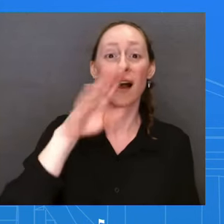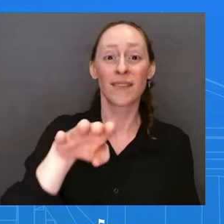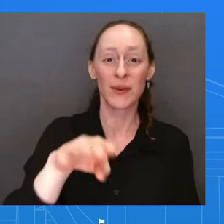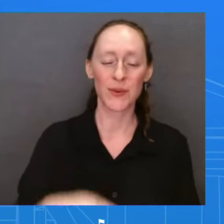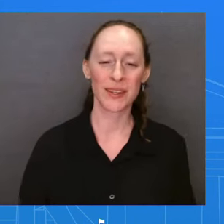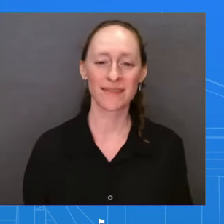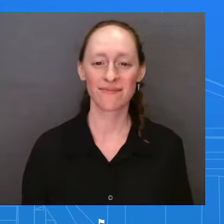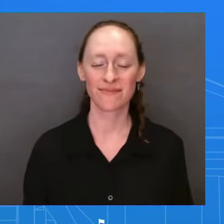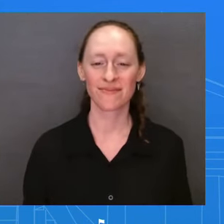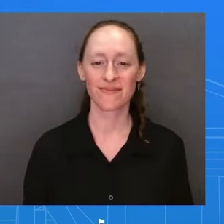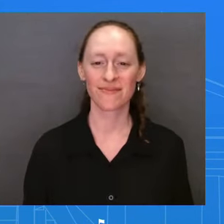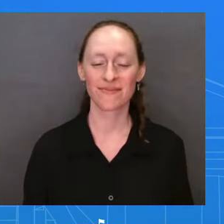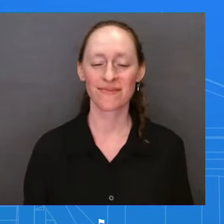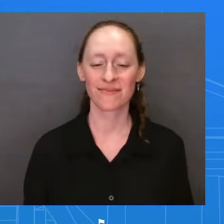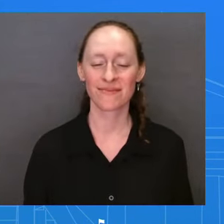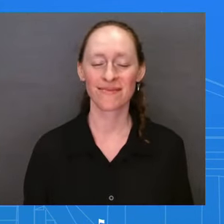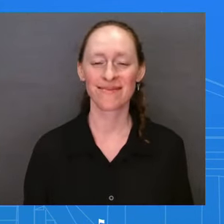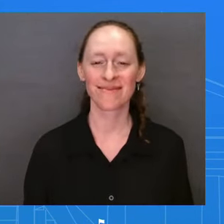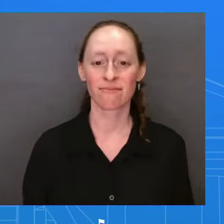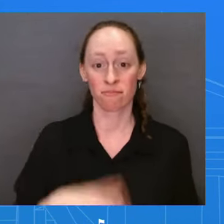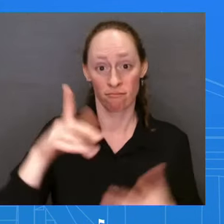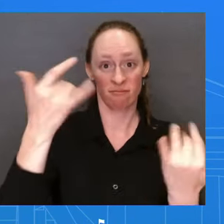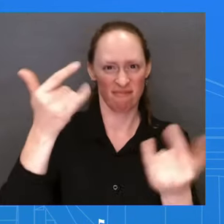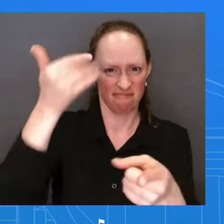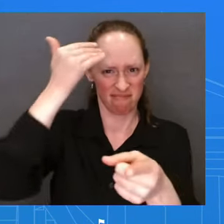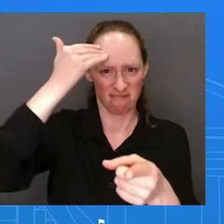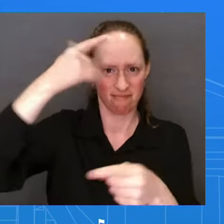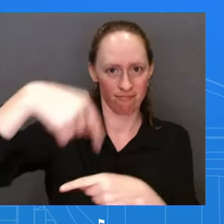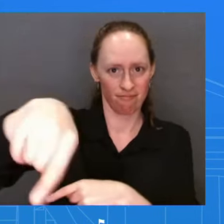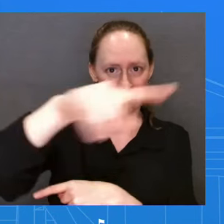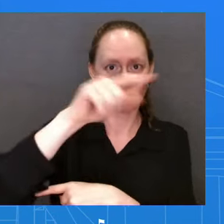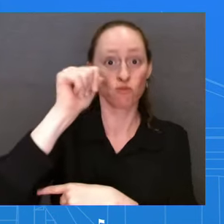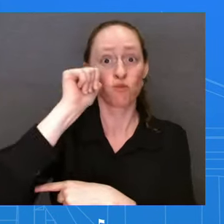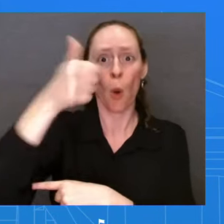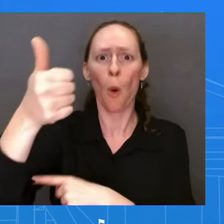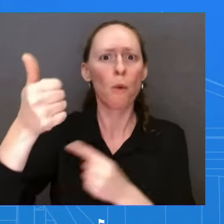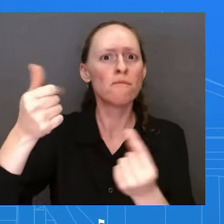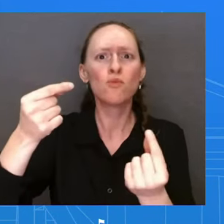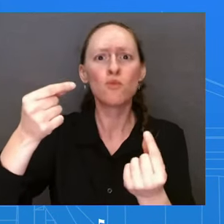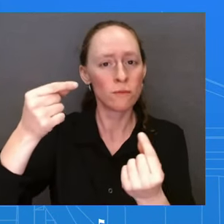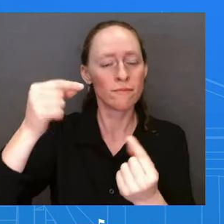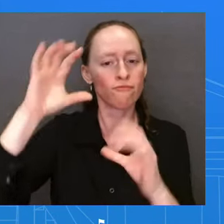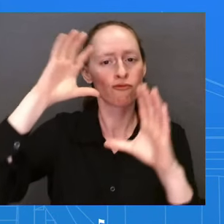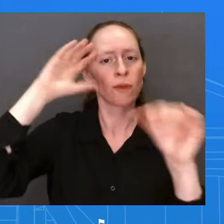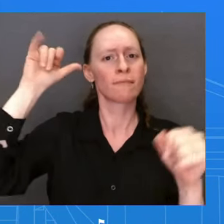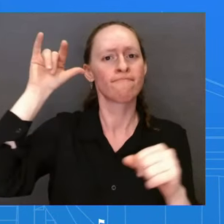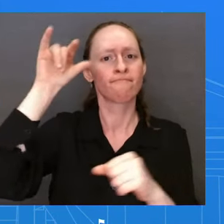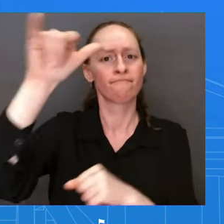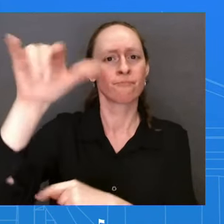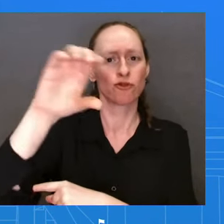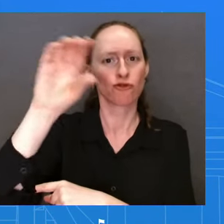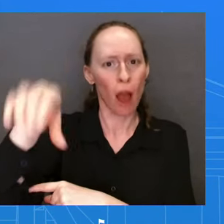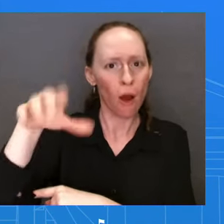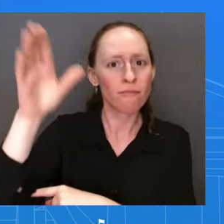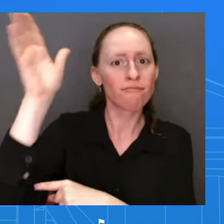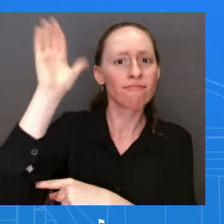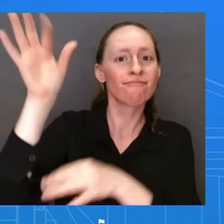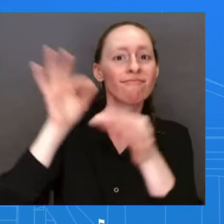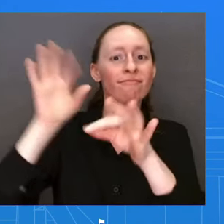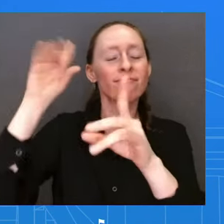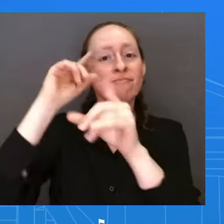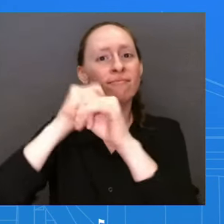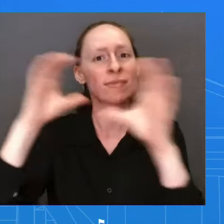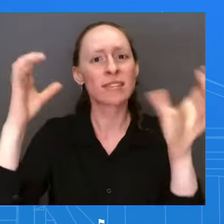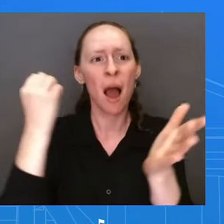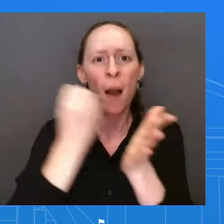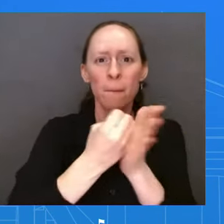a major address on the U.S. economy. When the President came to office, the economy was reeling and supply